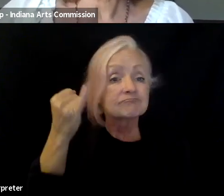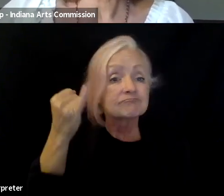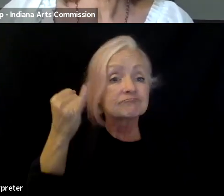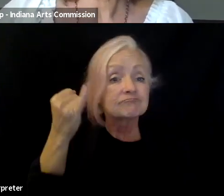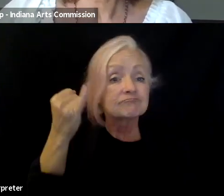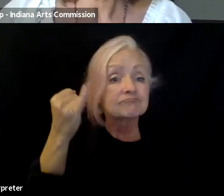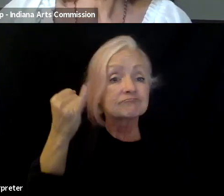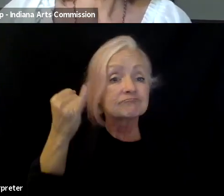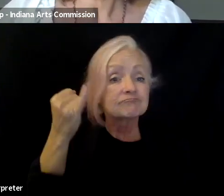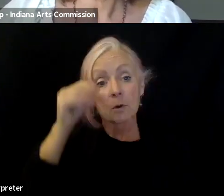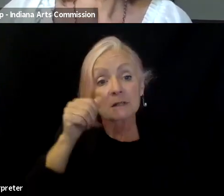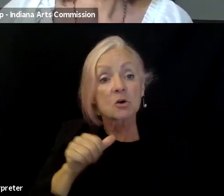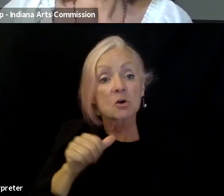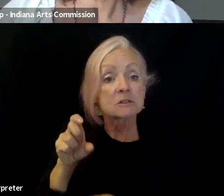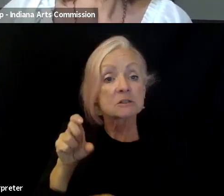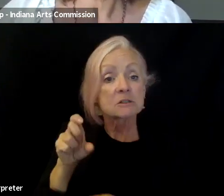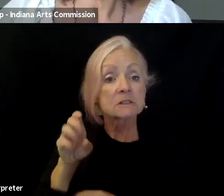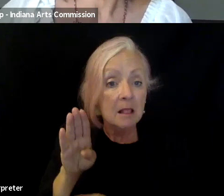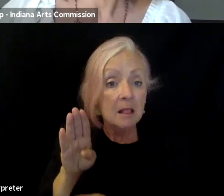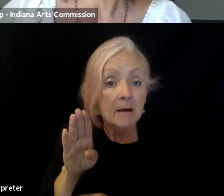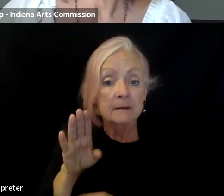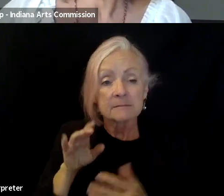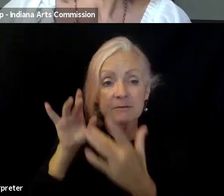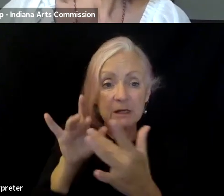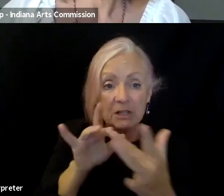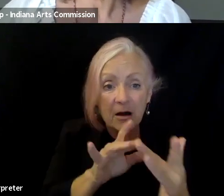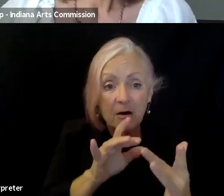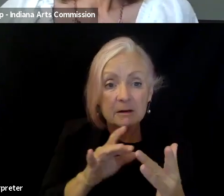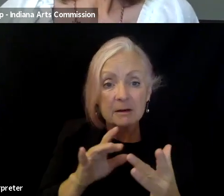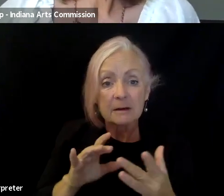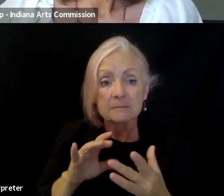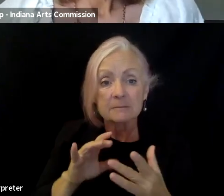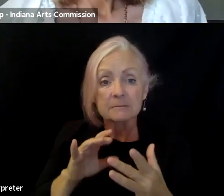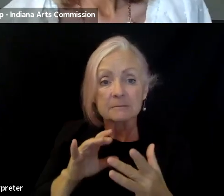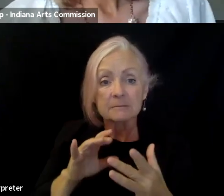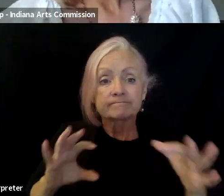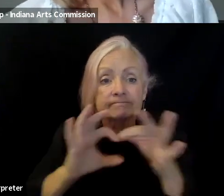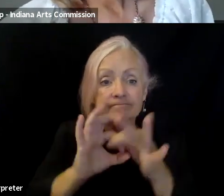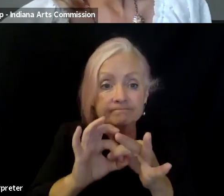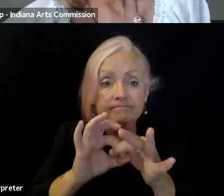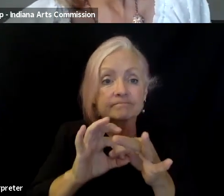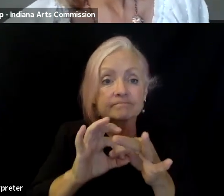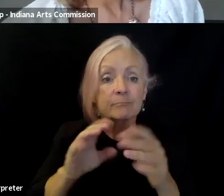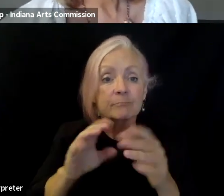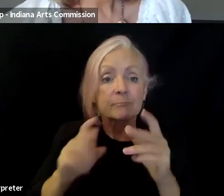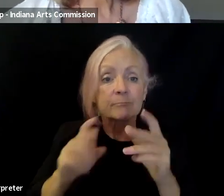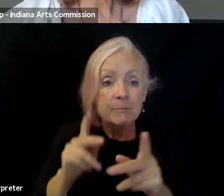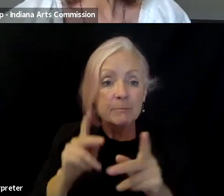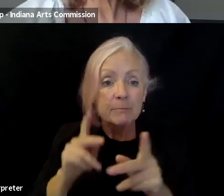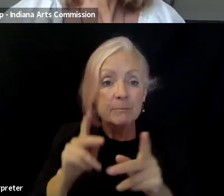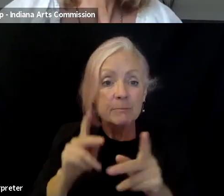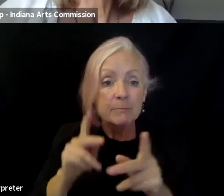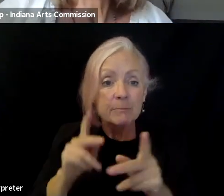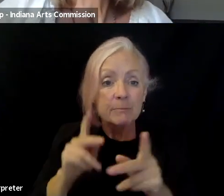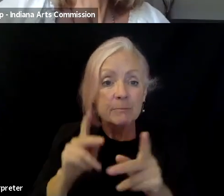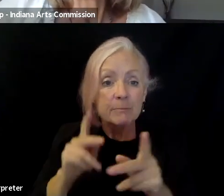it's about reaching out and building those bridges and those relationships that you're going to have to do something a little bit